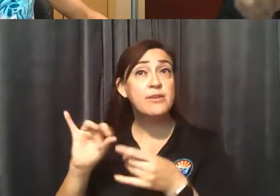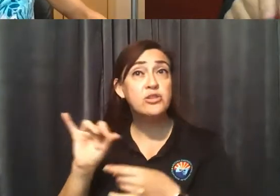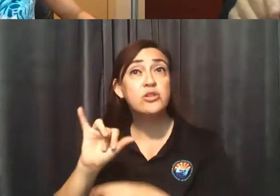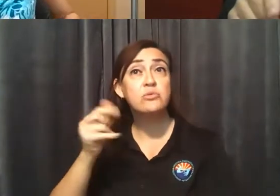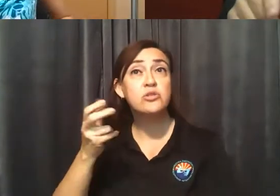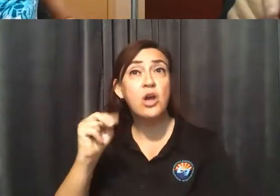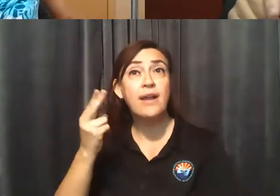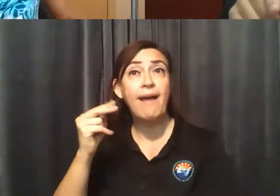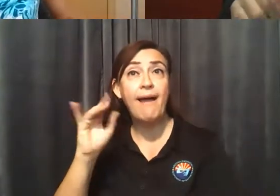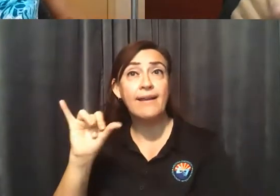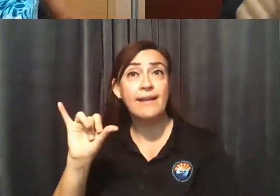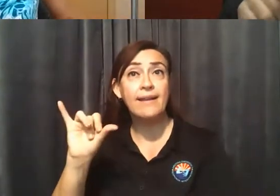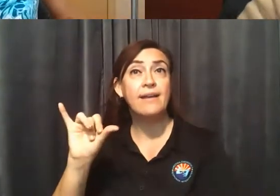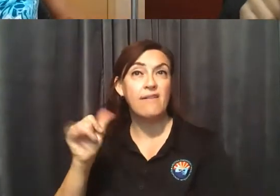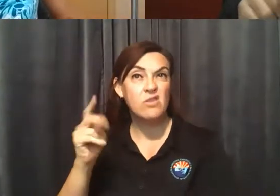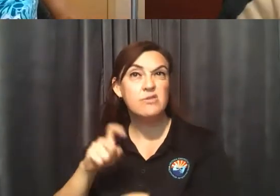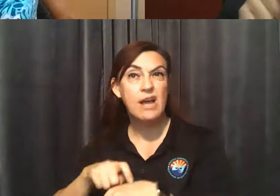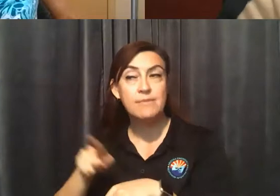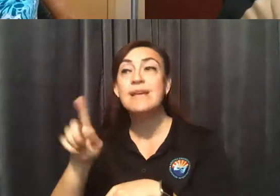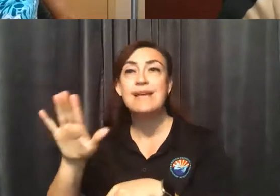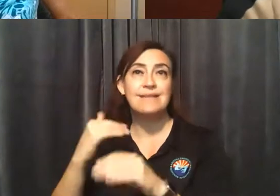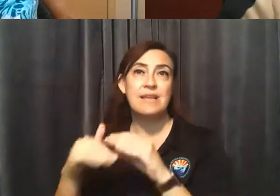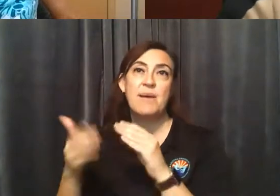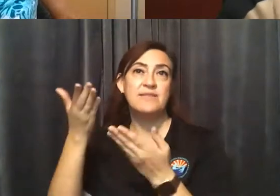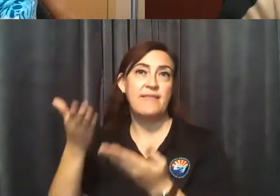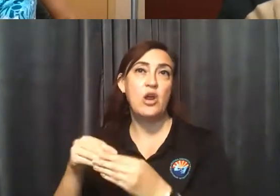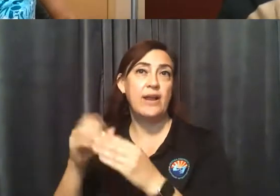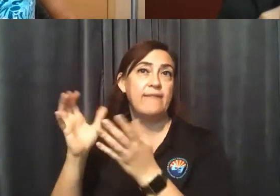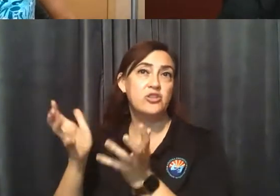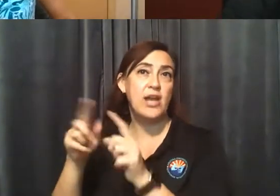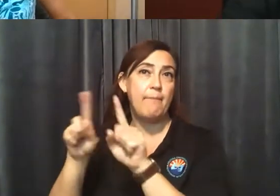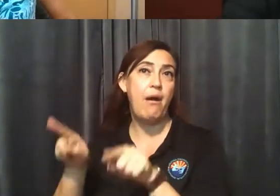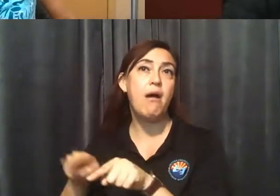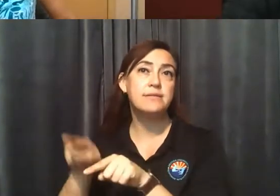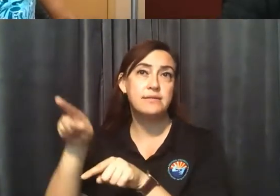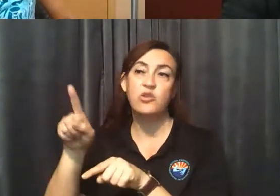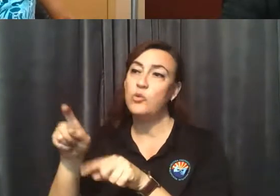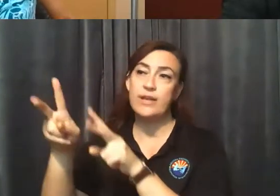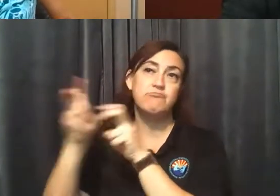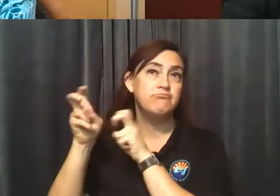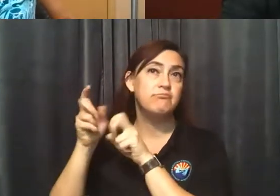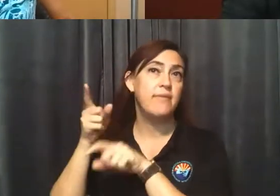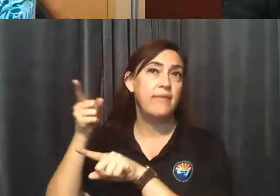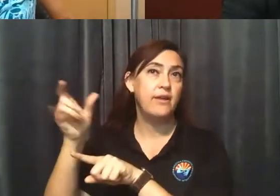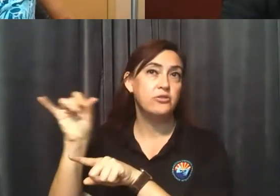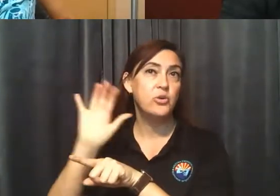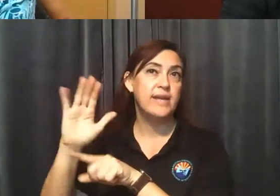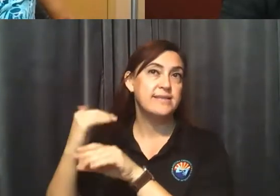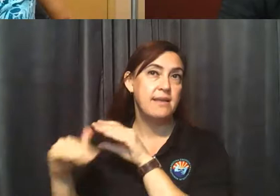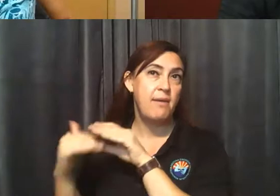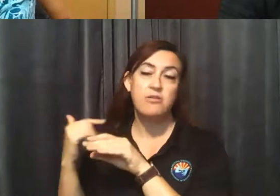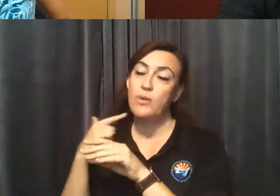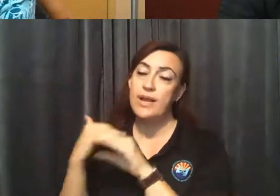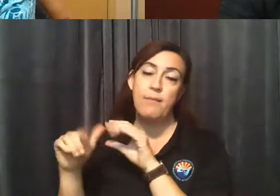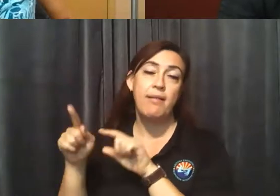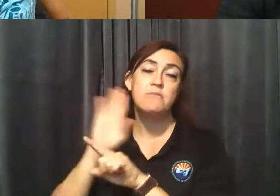His email is listed here in the chat. If you want to pick that up from the chat box here, you can email John